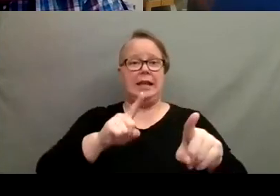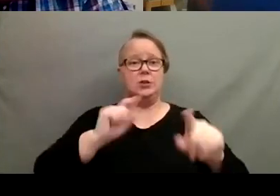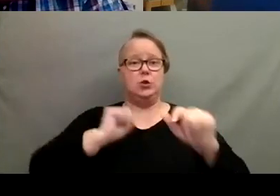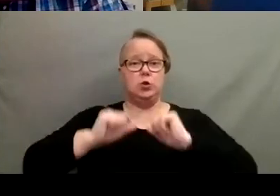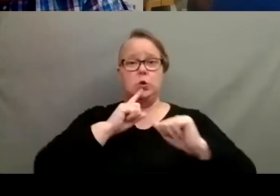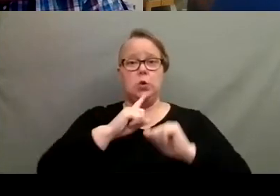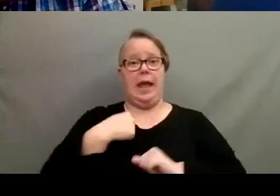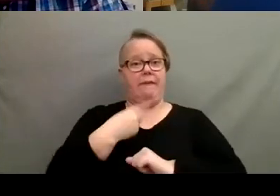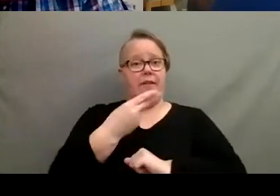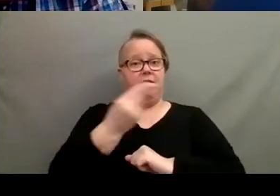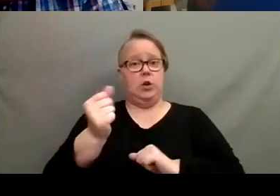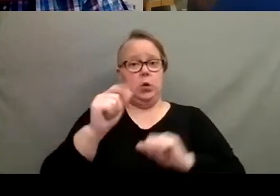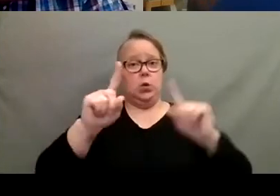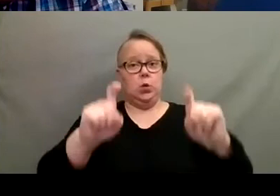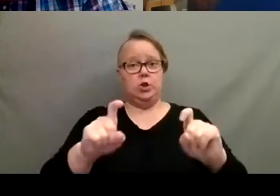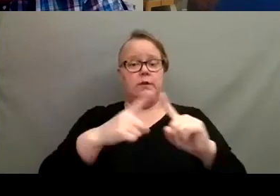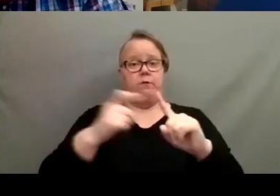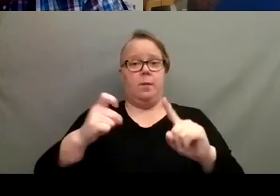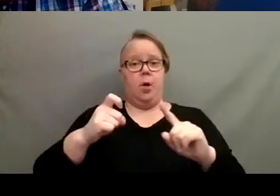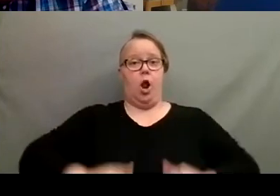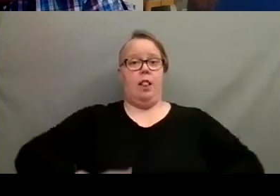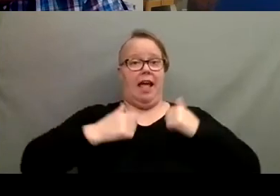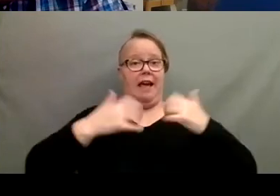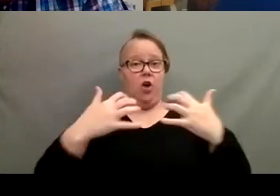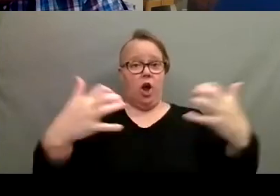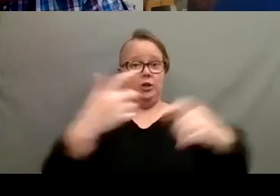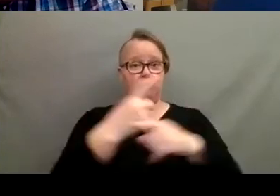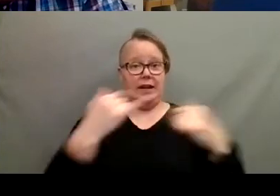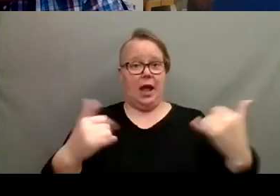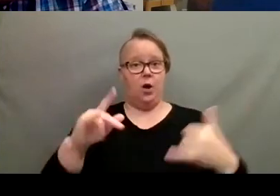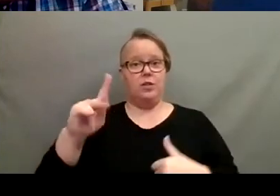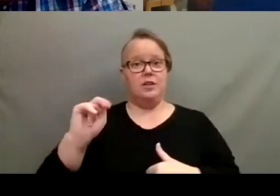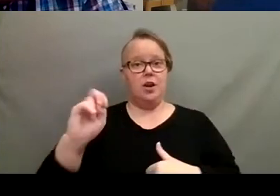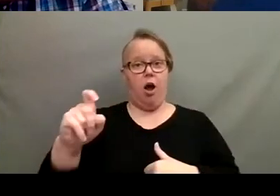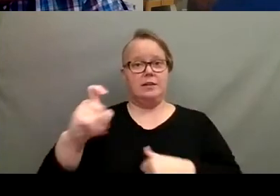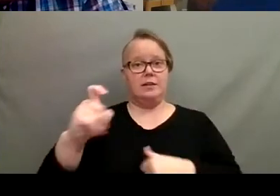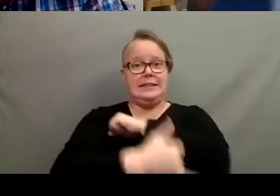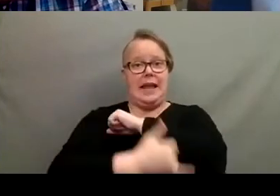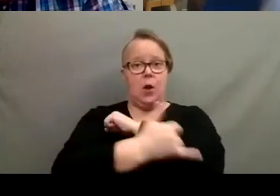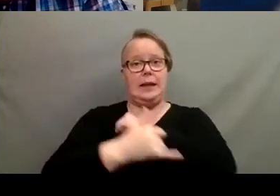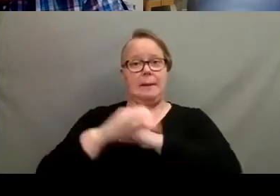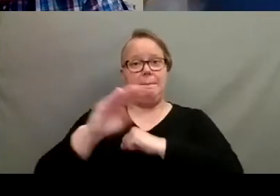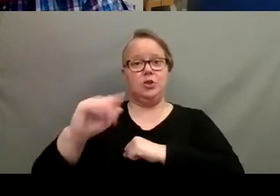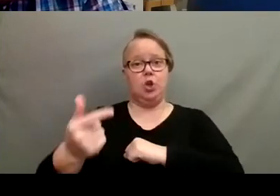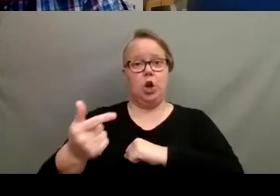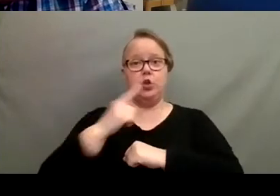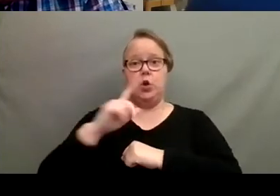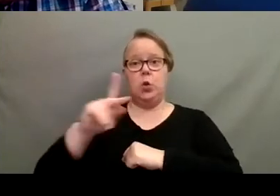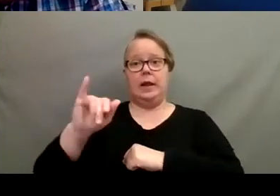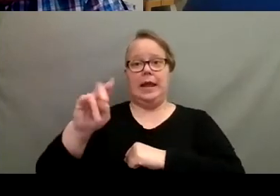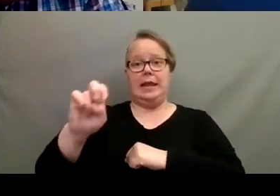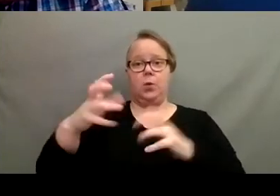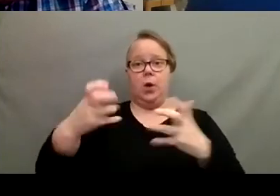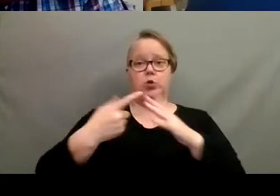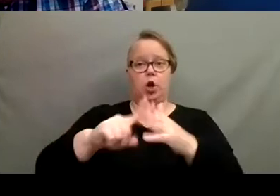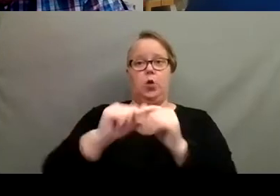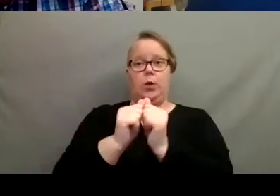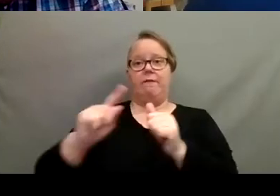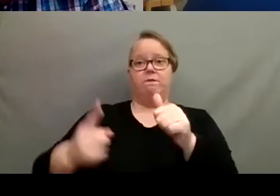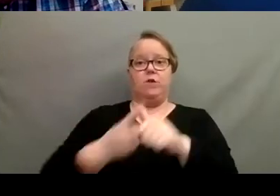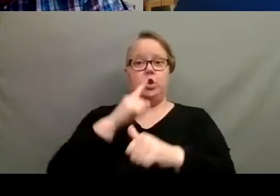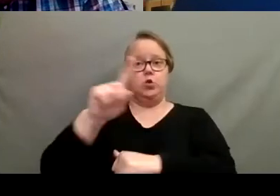a couple of questions coming in from our, our live audience right now, our Knox County master gardeners. So Katie, you want to kick us off with our first question?